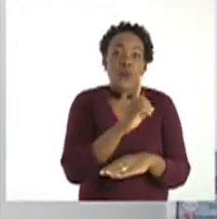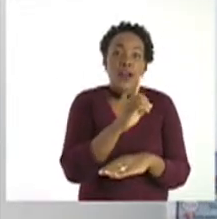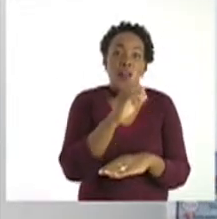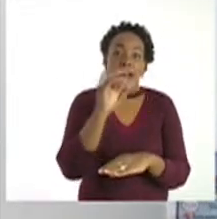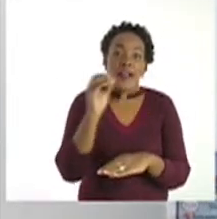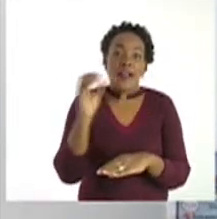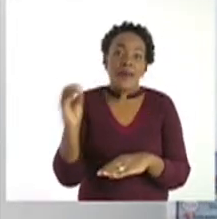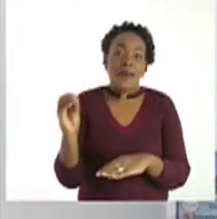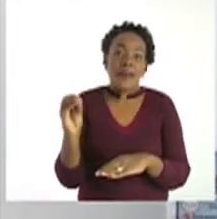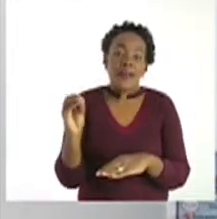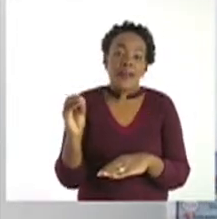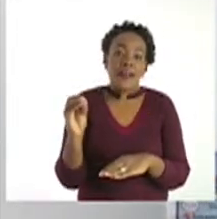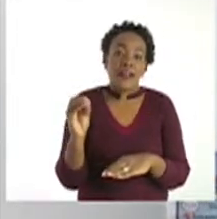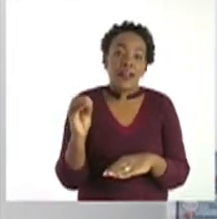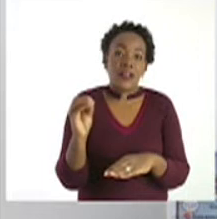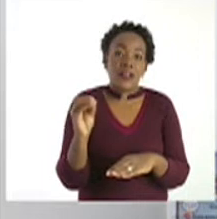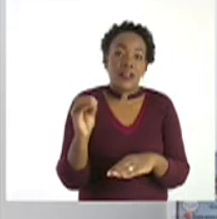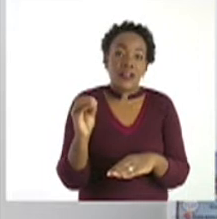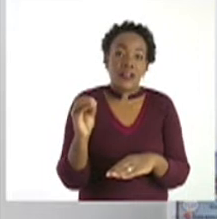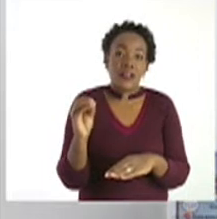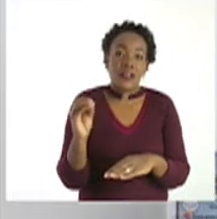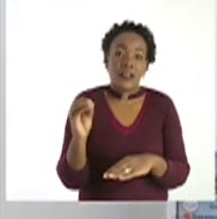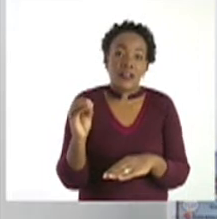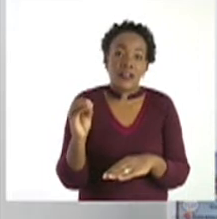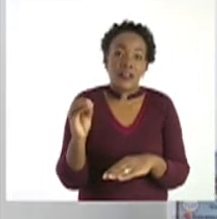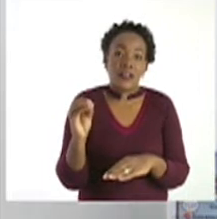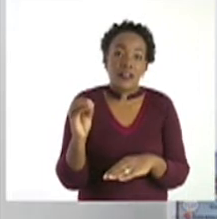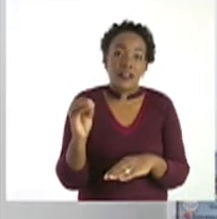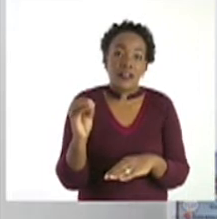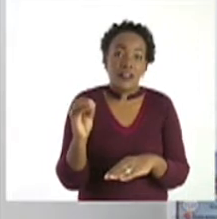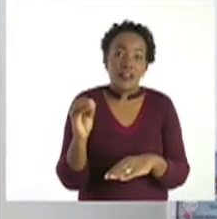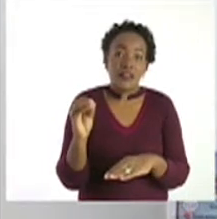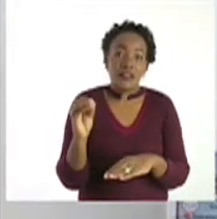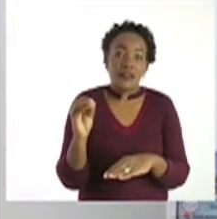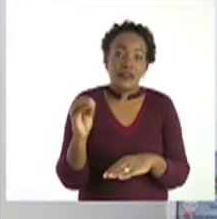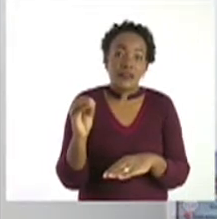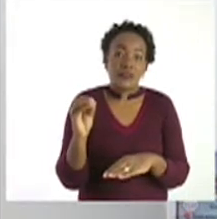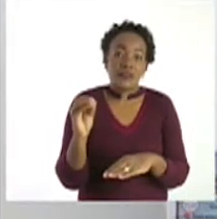Let's say we want to give an example of